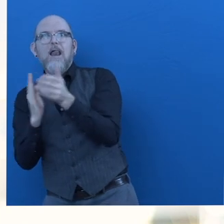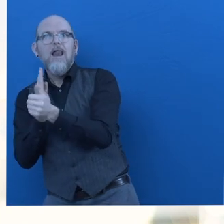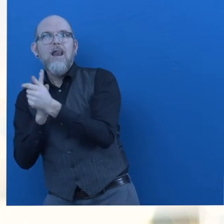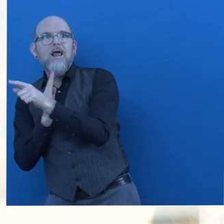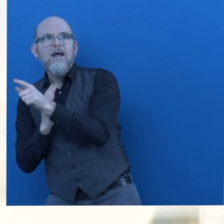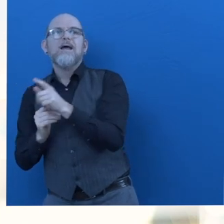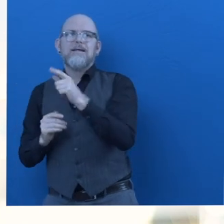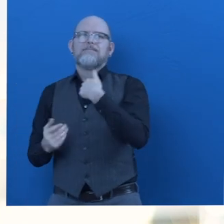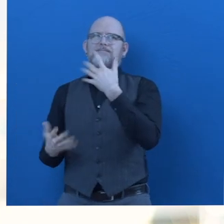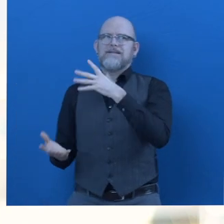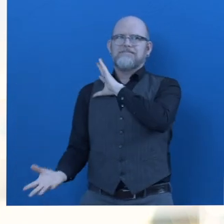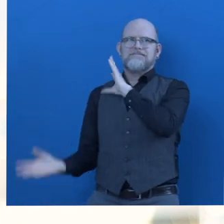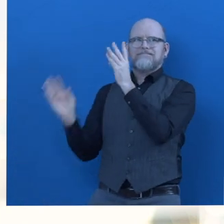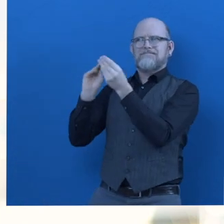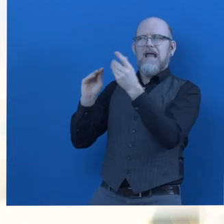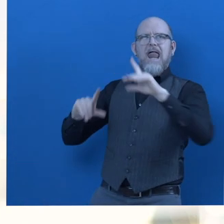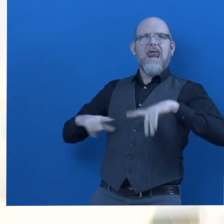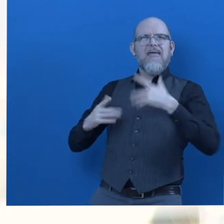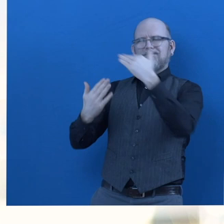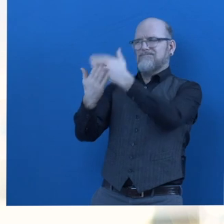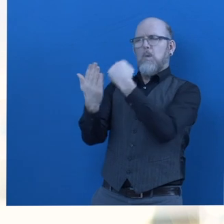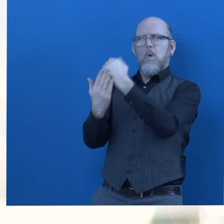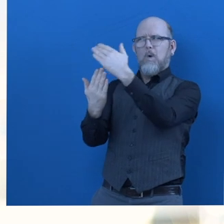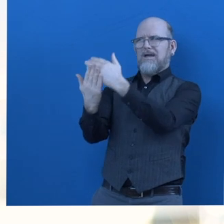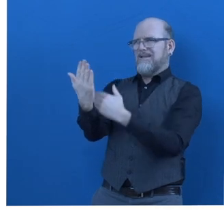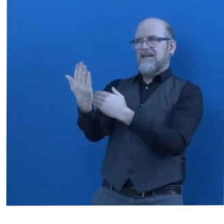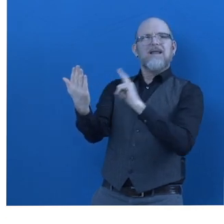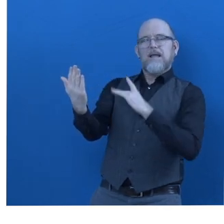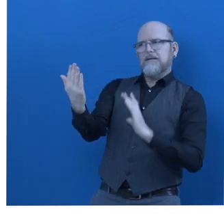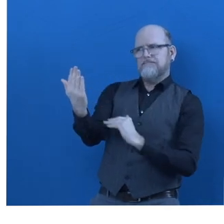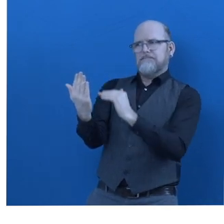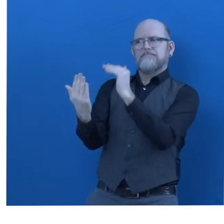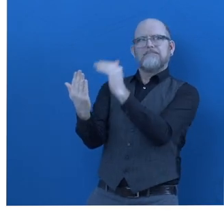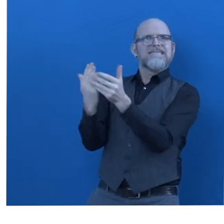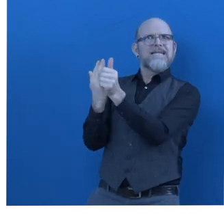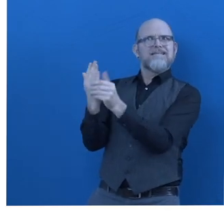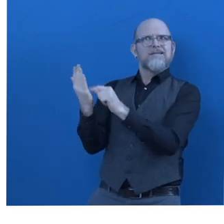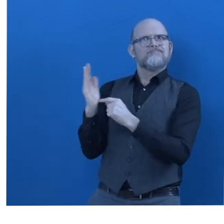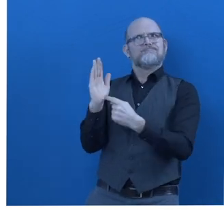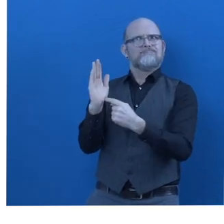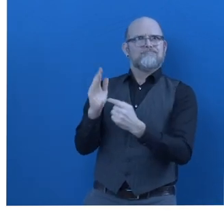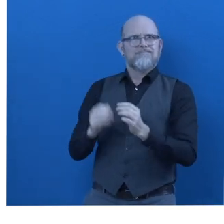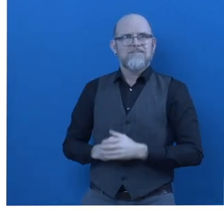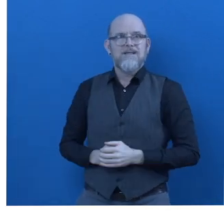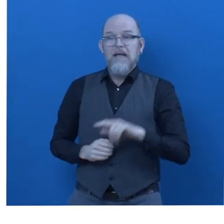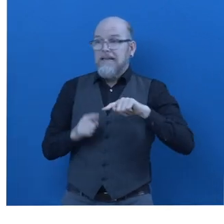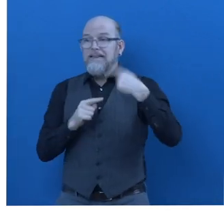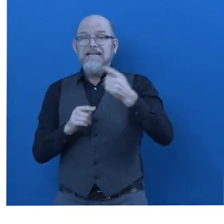is just a picture and we wanted a full idea of who the person was. What is next for Avalon Employment?